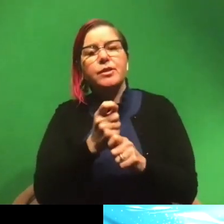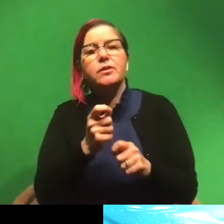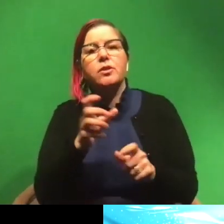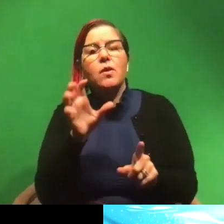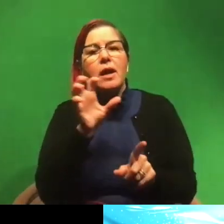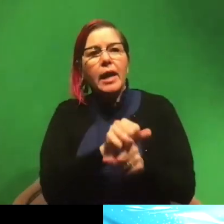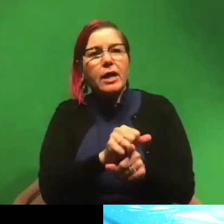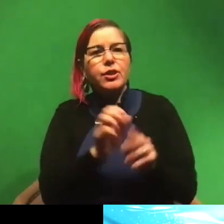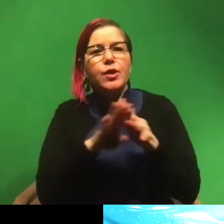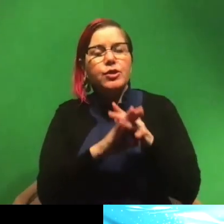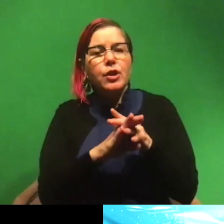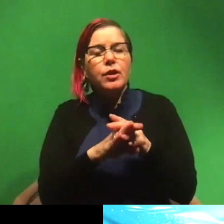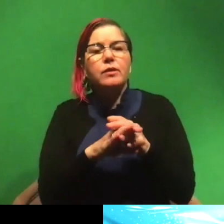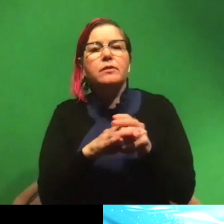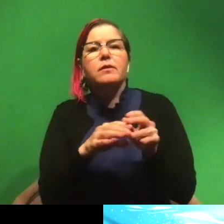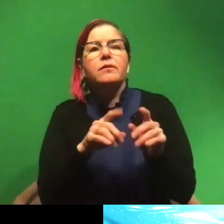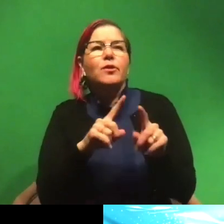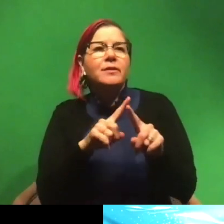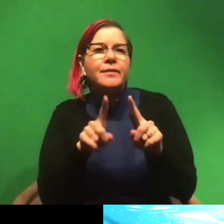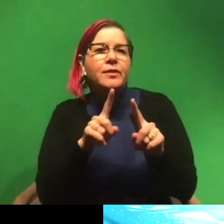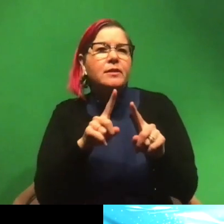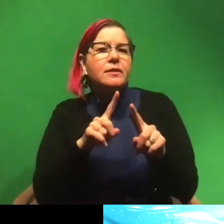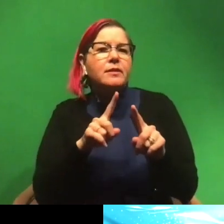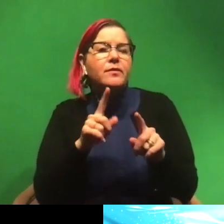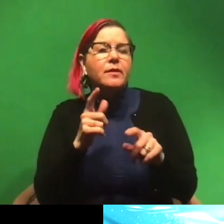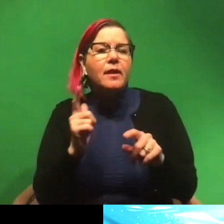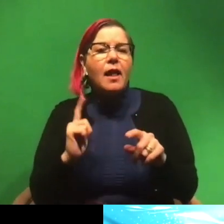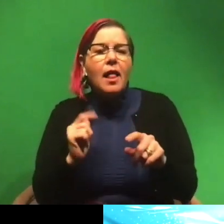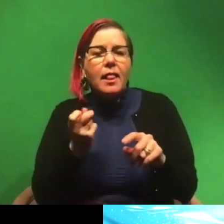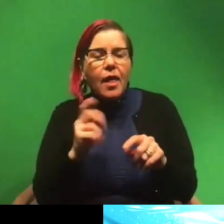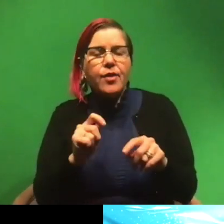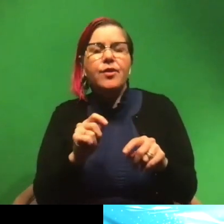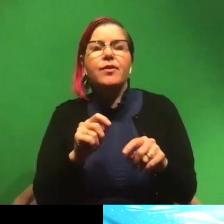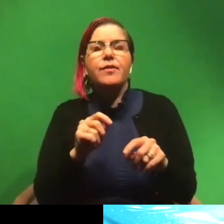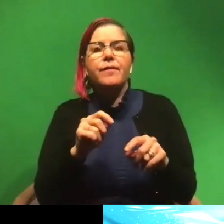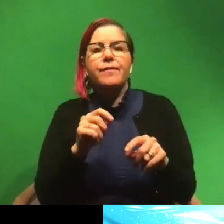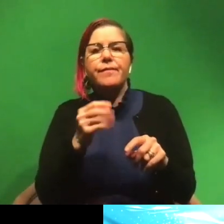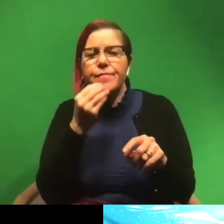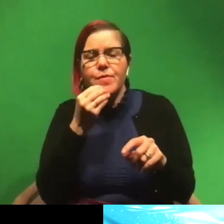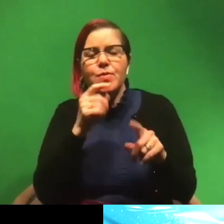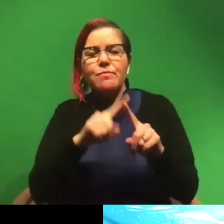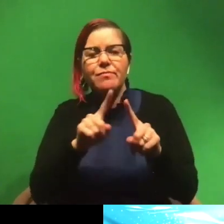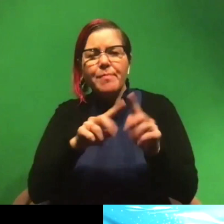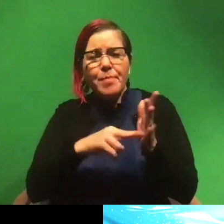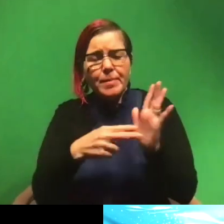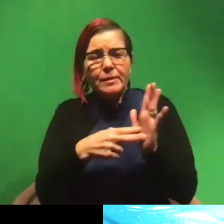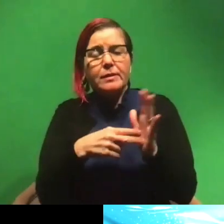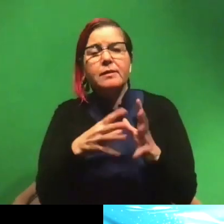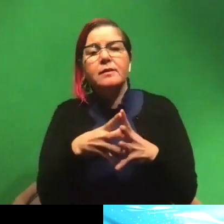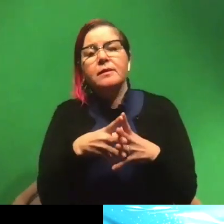the sharks for different leather, food, you name it, all kinds of things. Um,